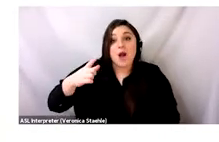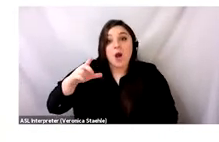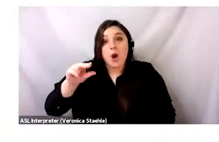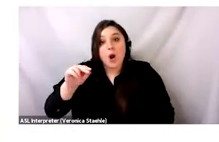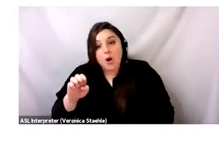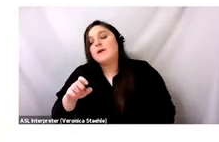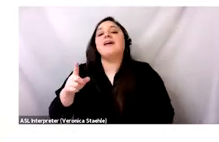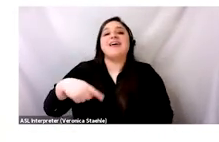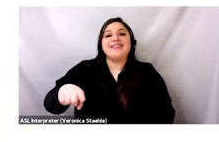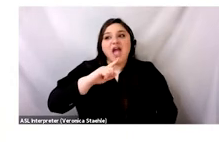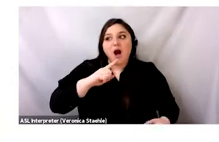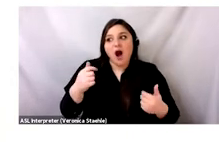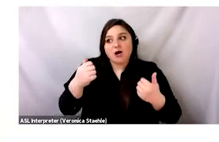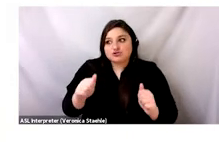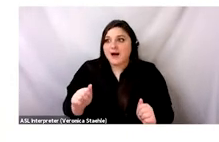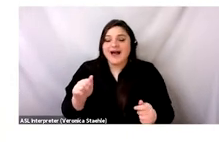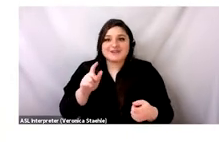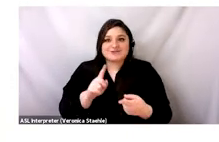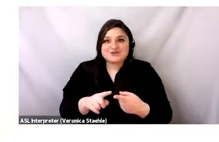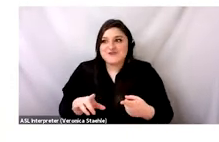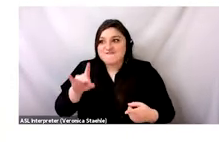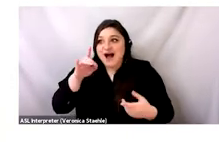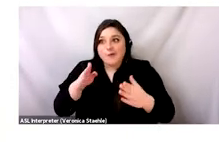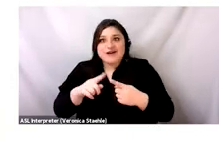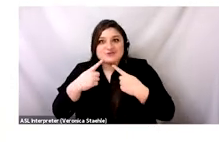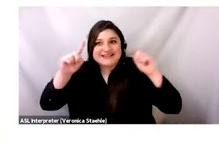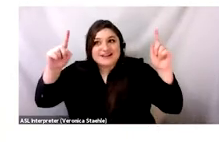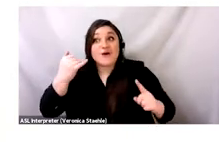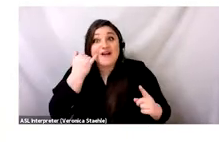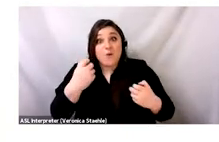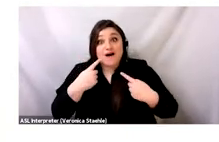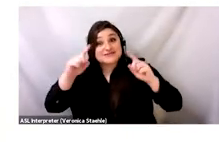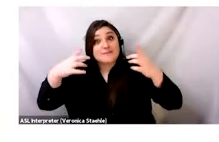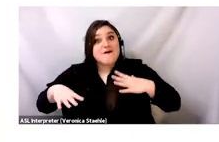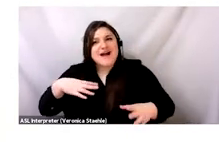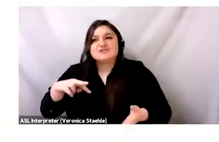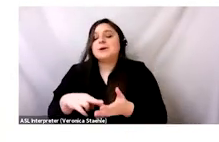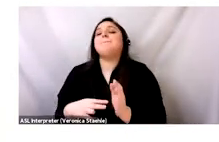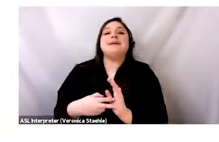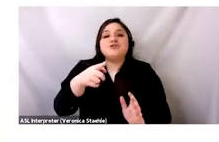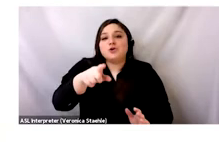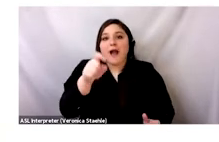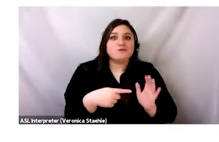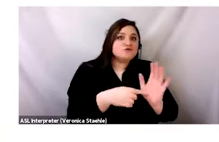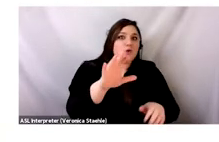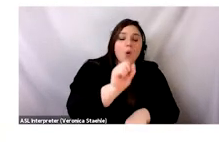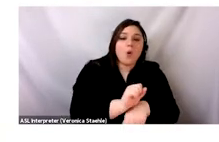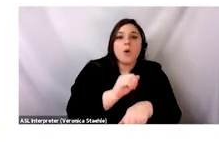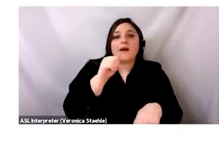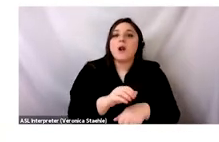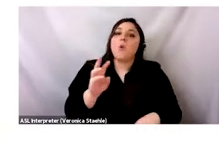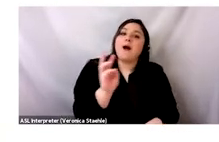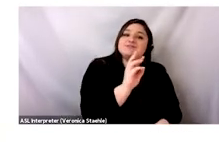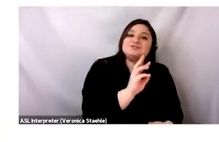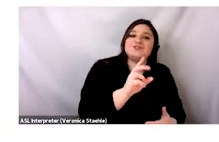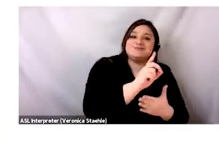talk about diluting their ideas because basically to be successful, they have to be featured in a Western magazine and